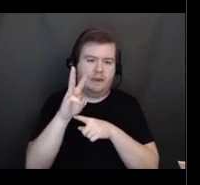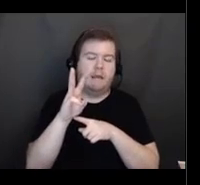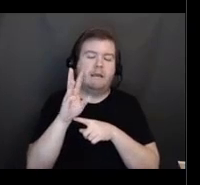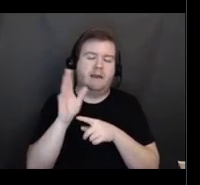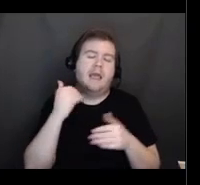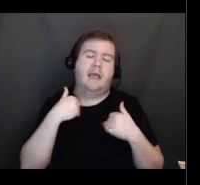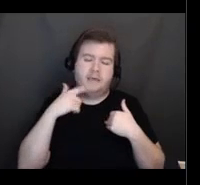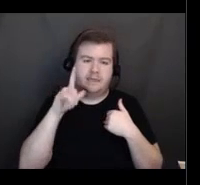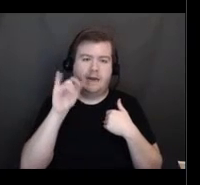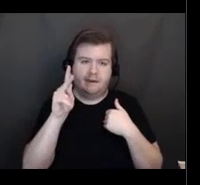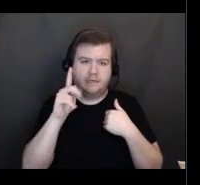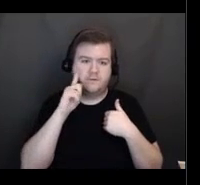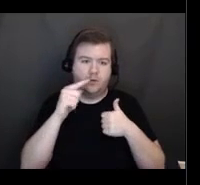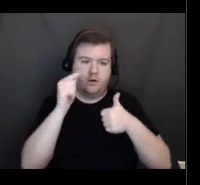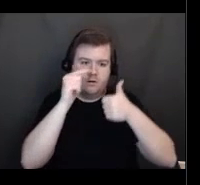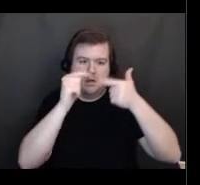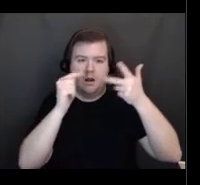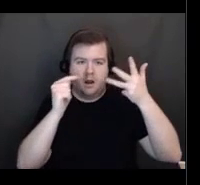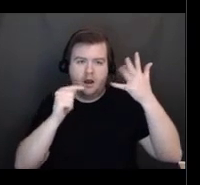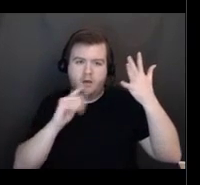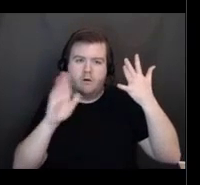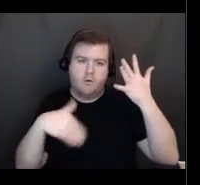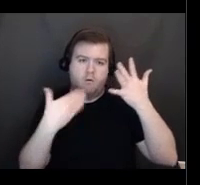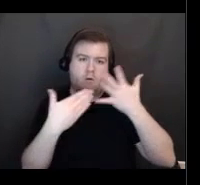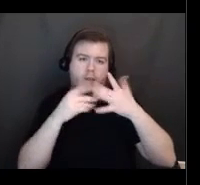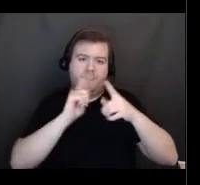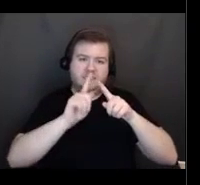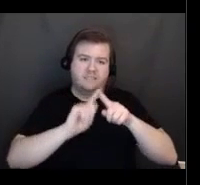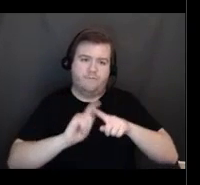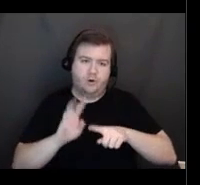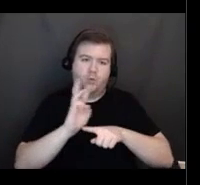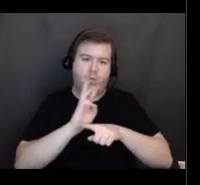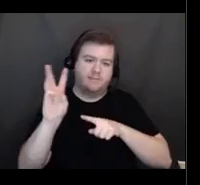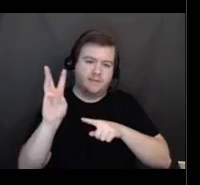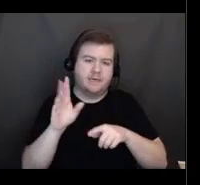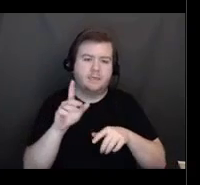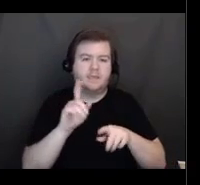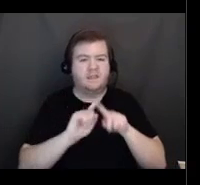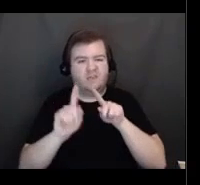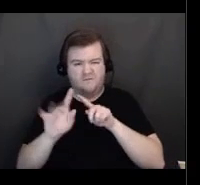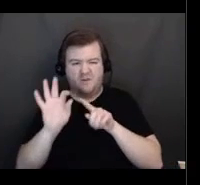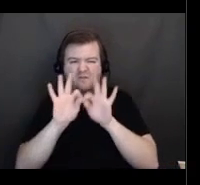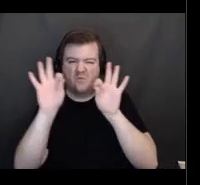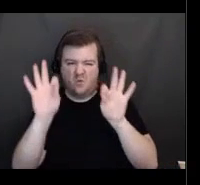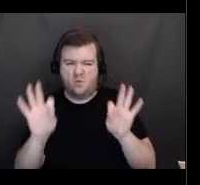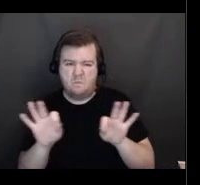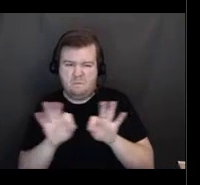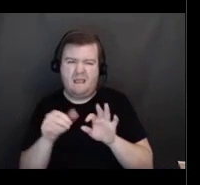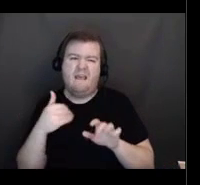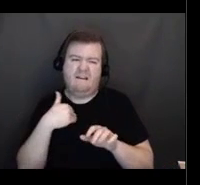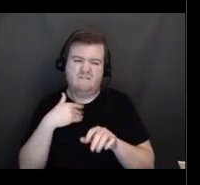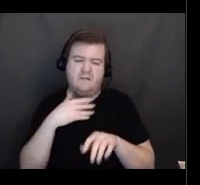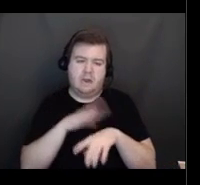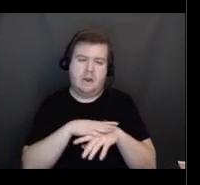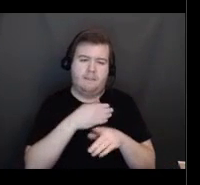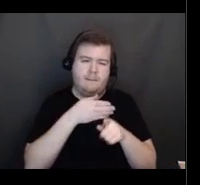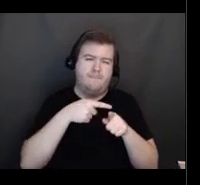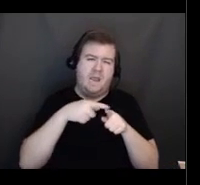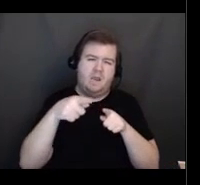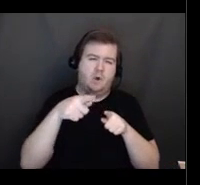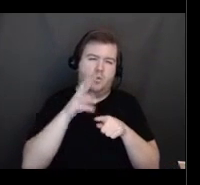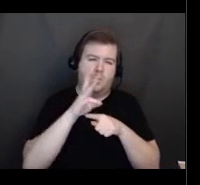different websites as well as to this form to fill out. So this is something that you will